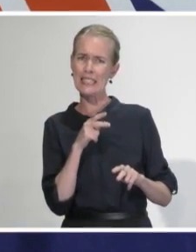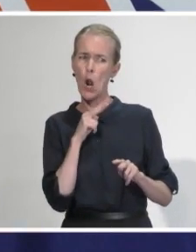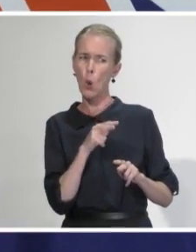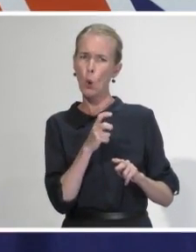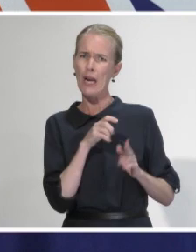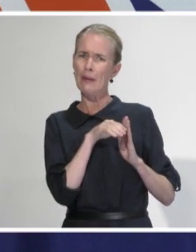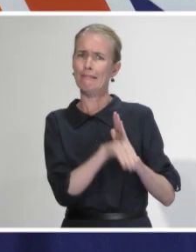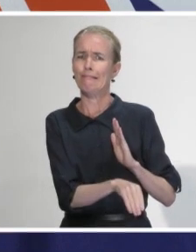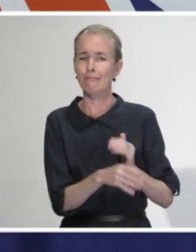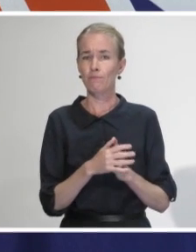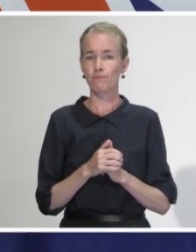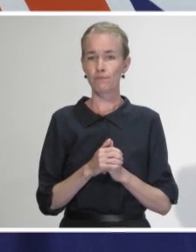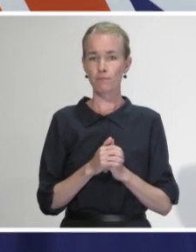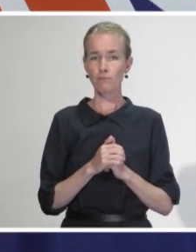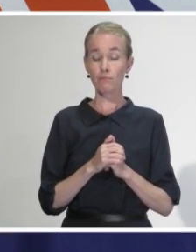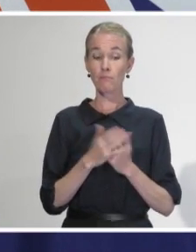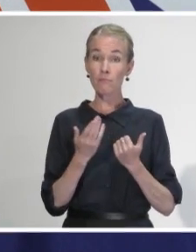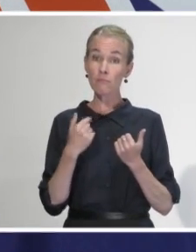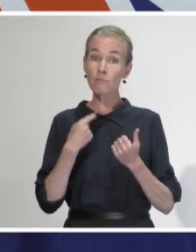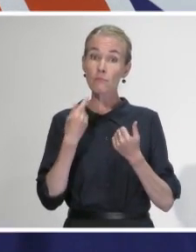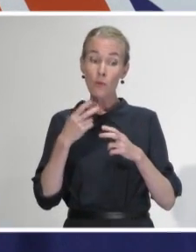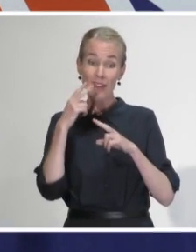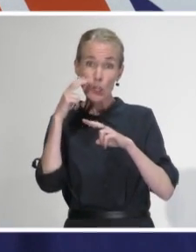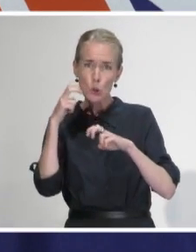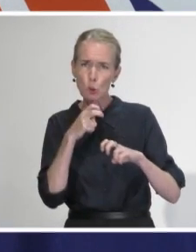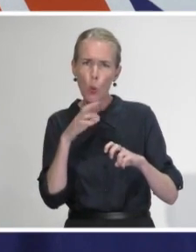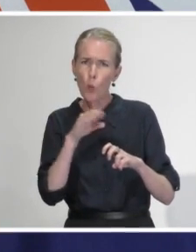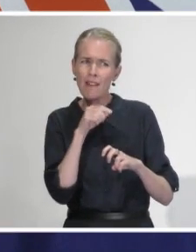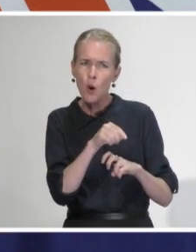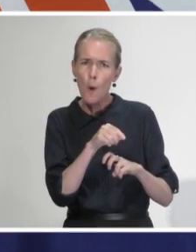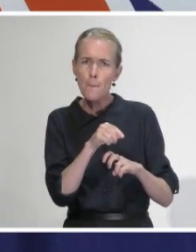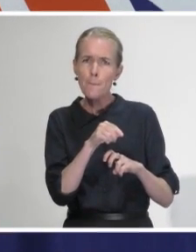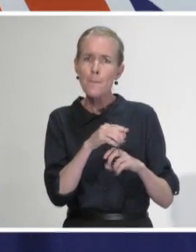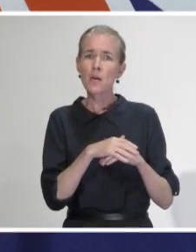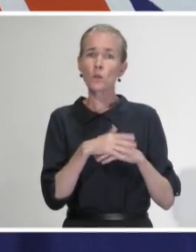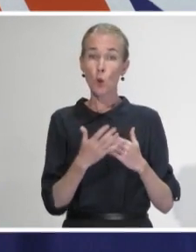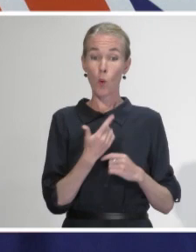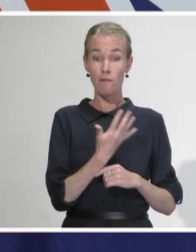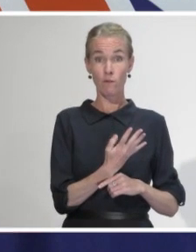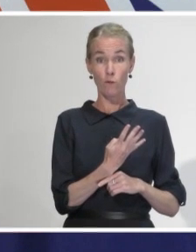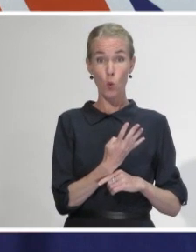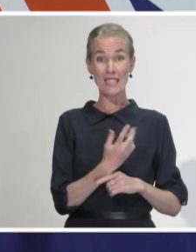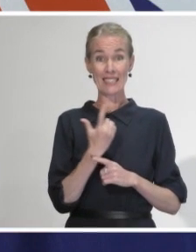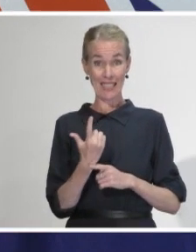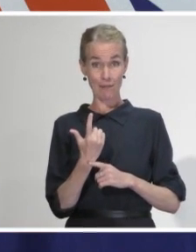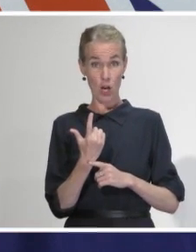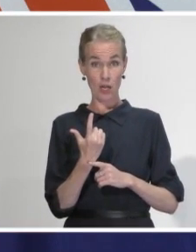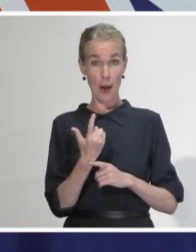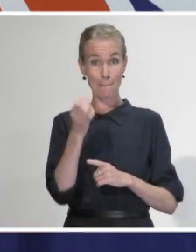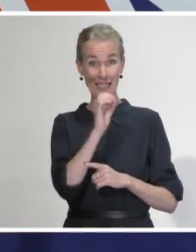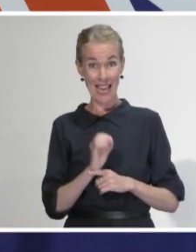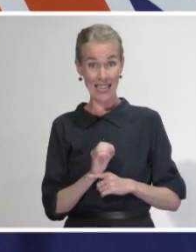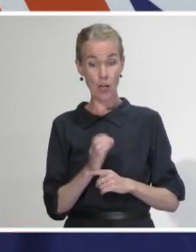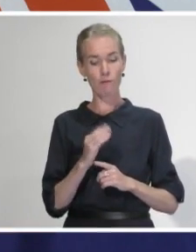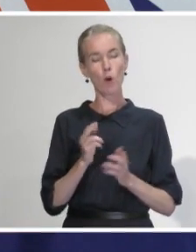the strongest link is with those who are contacts of existing cases, that's 47%, while 40